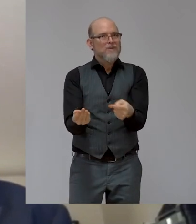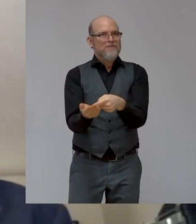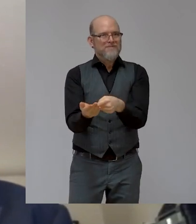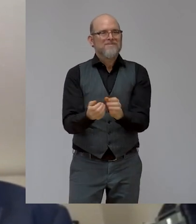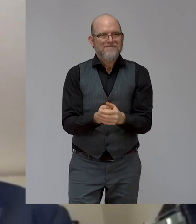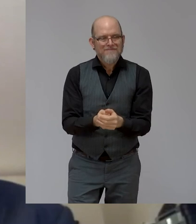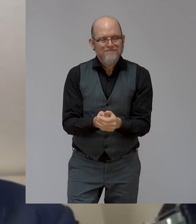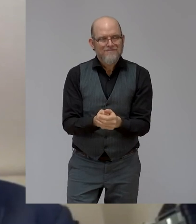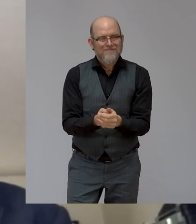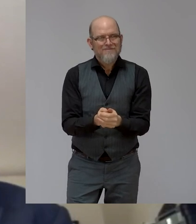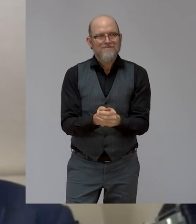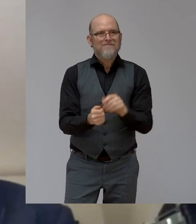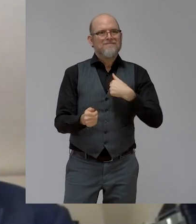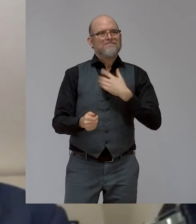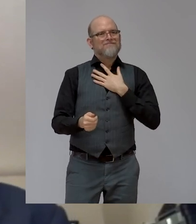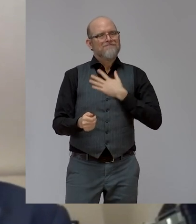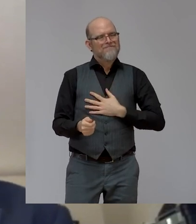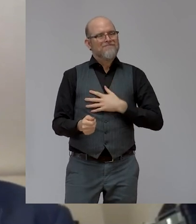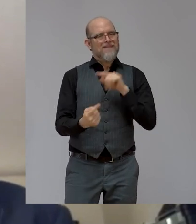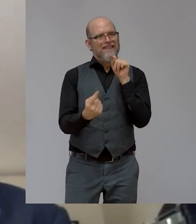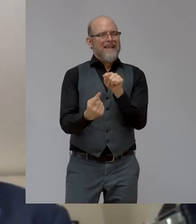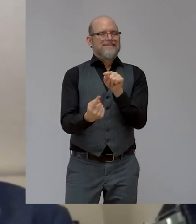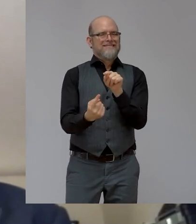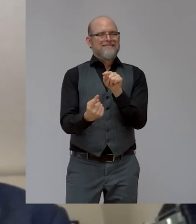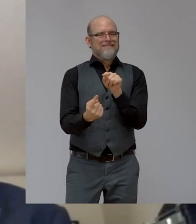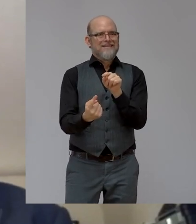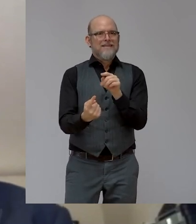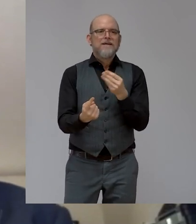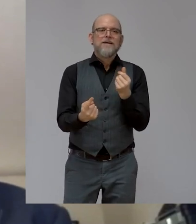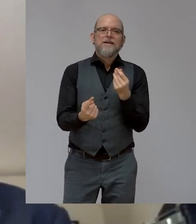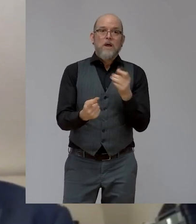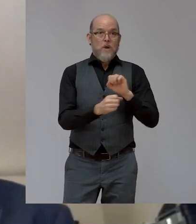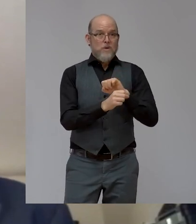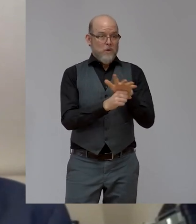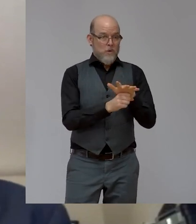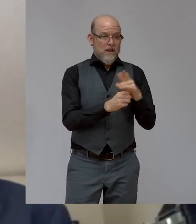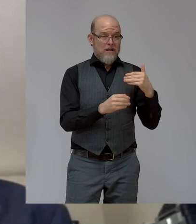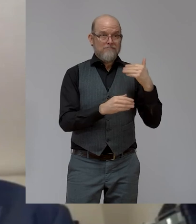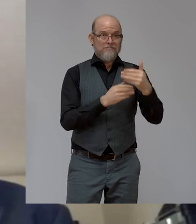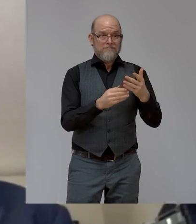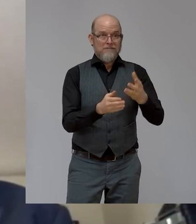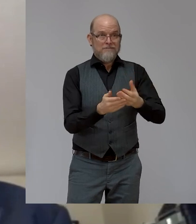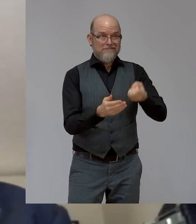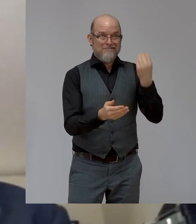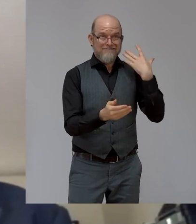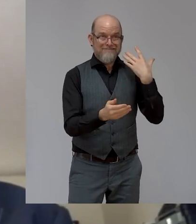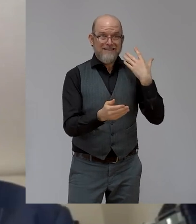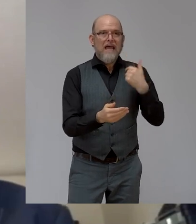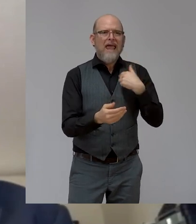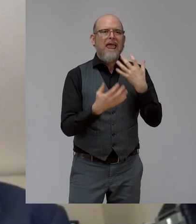for this pandemic to finish, but I feel that it will be far away. So we are looking at a lot of issues